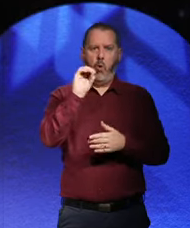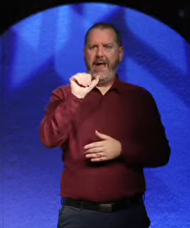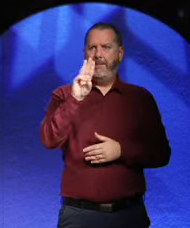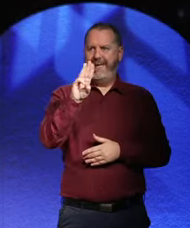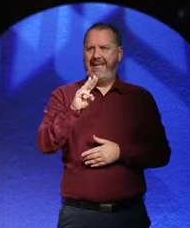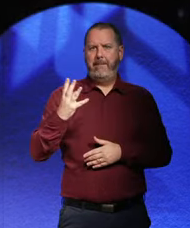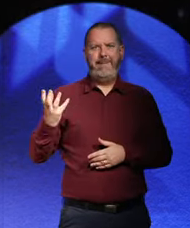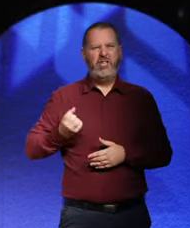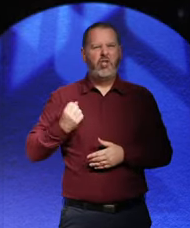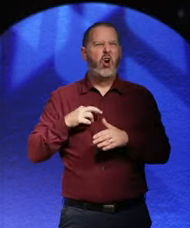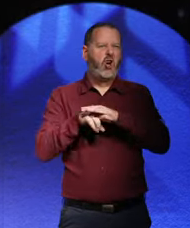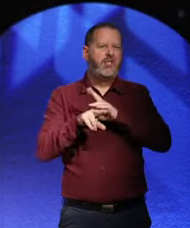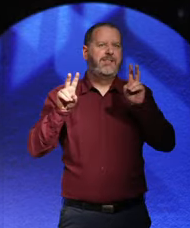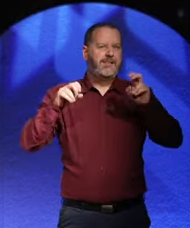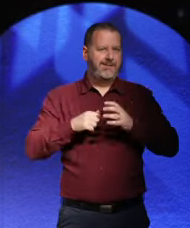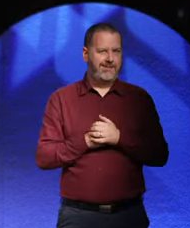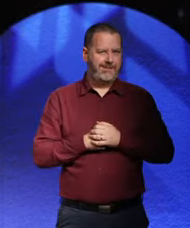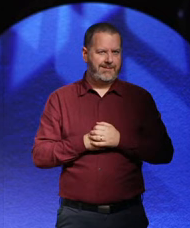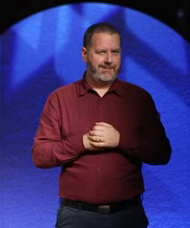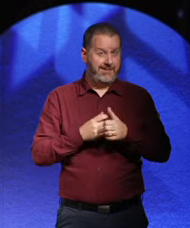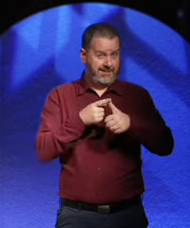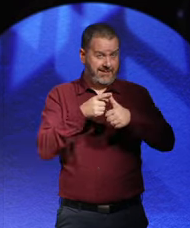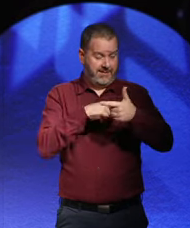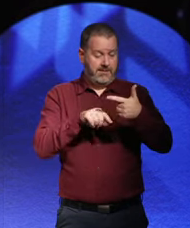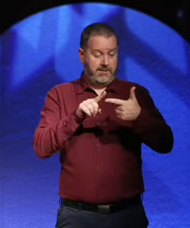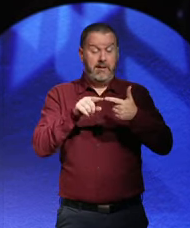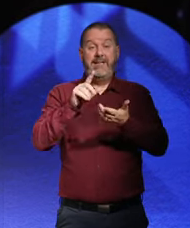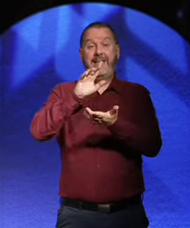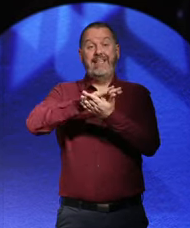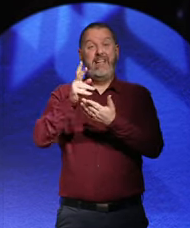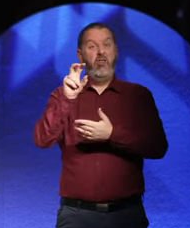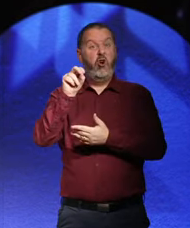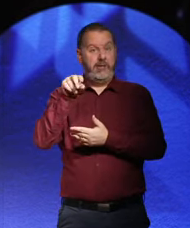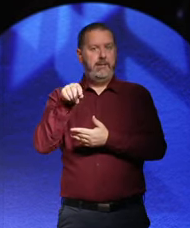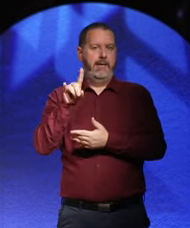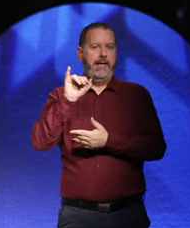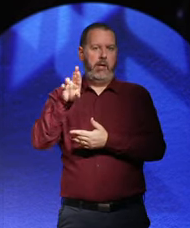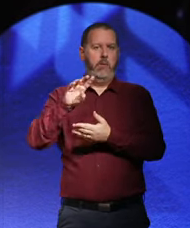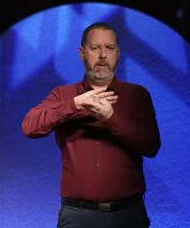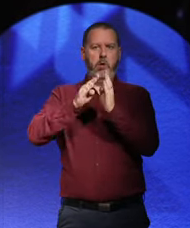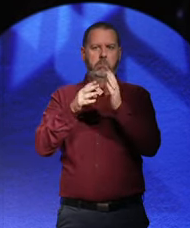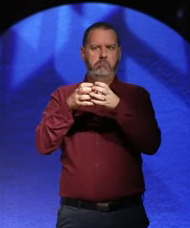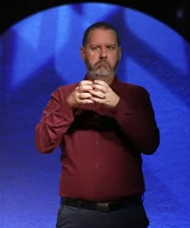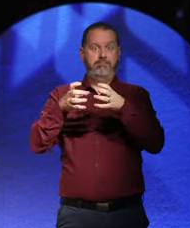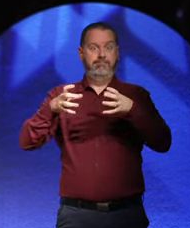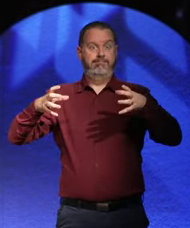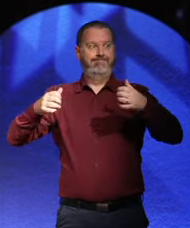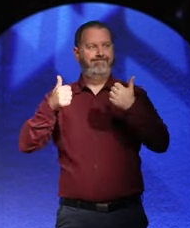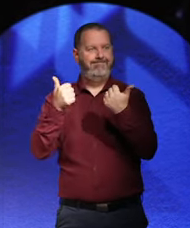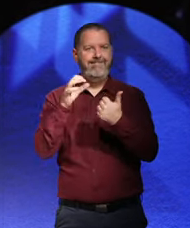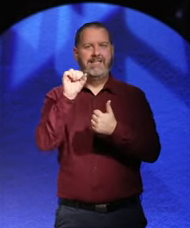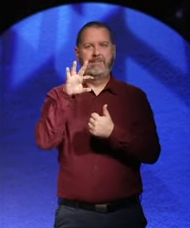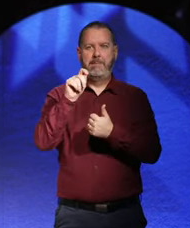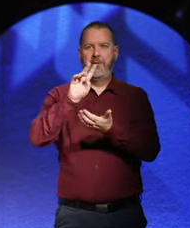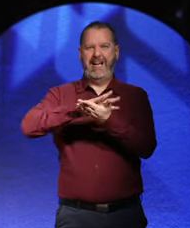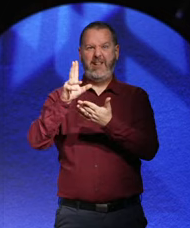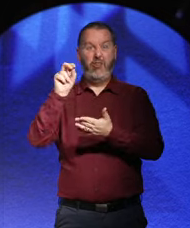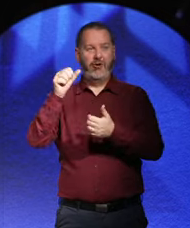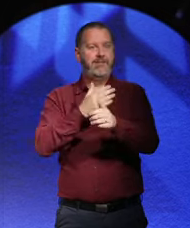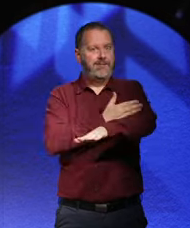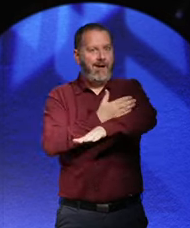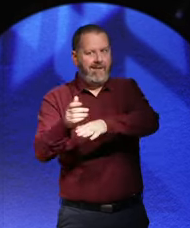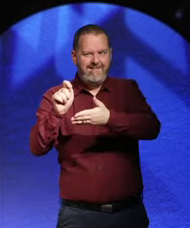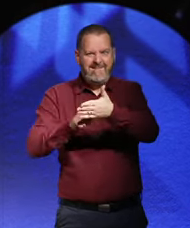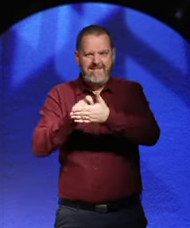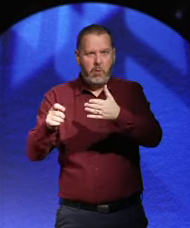And 24%, because he breaks through in 1930, that's his big breakthrough in September 1930, he goes